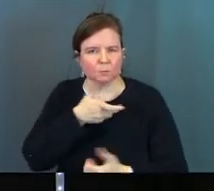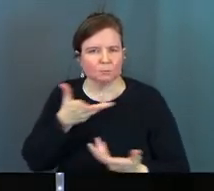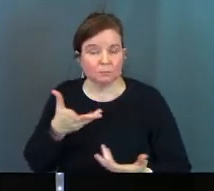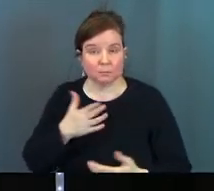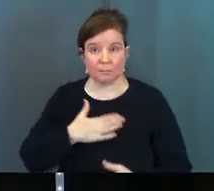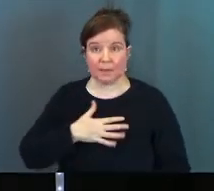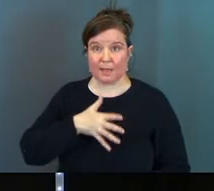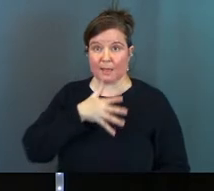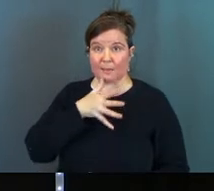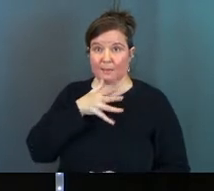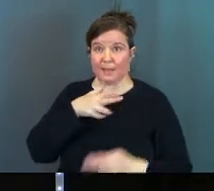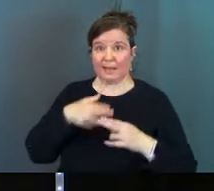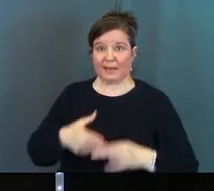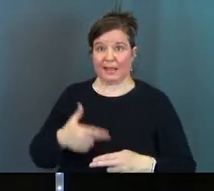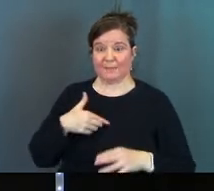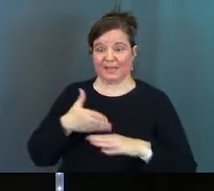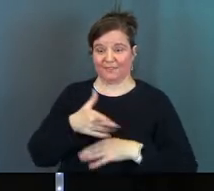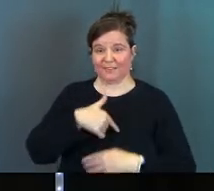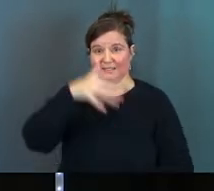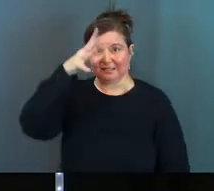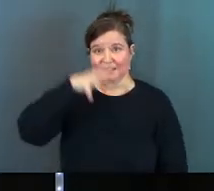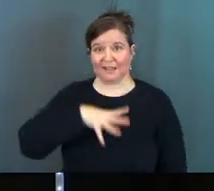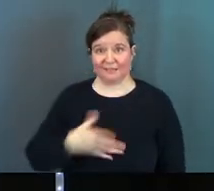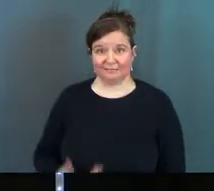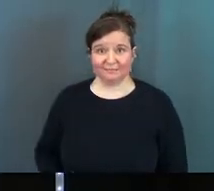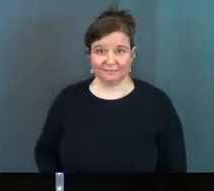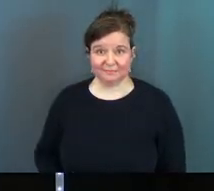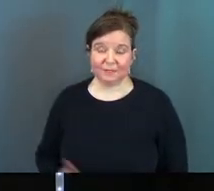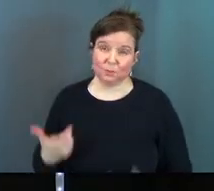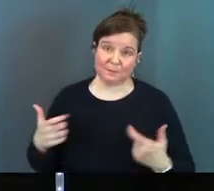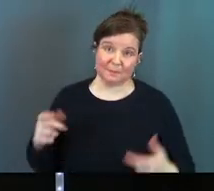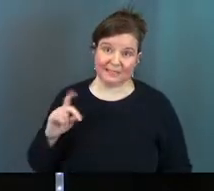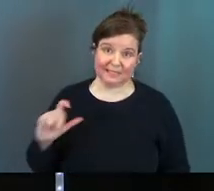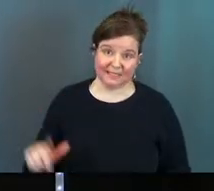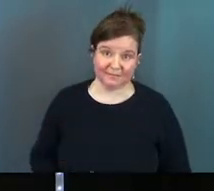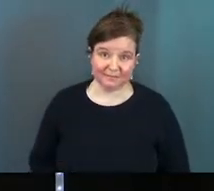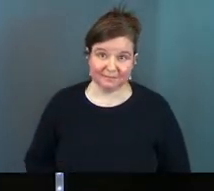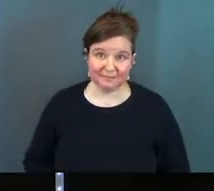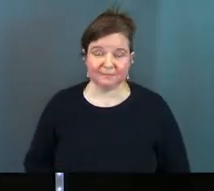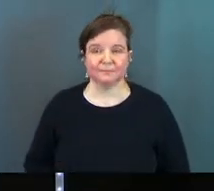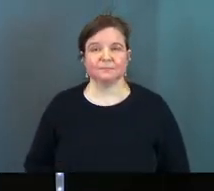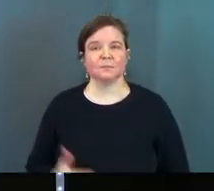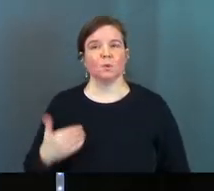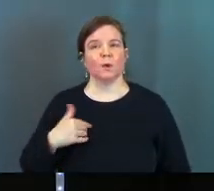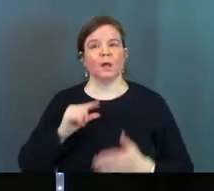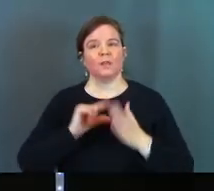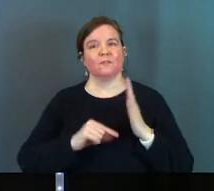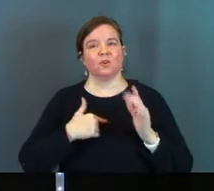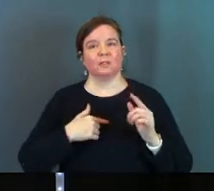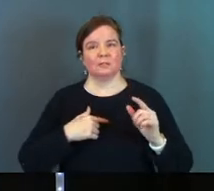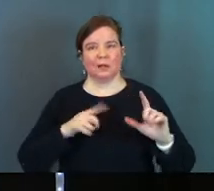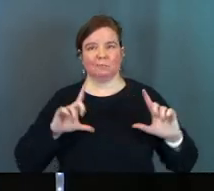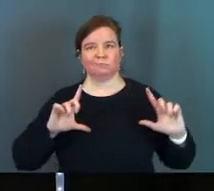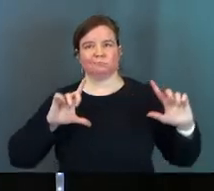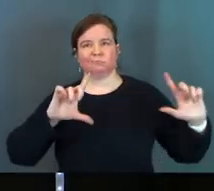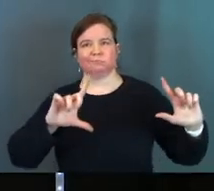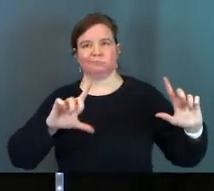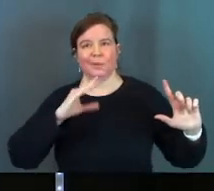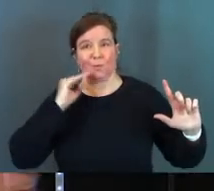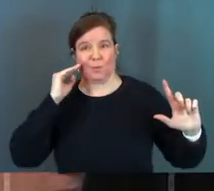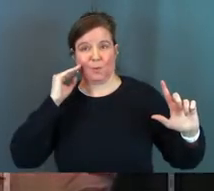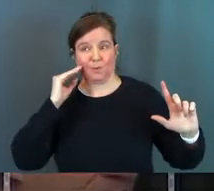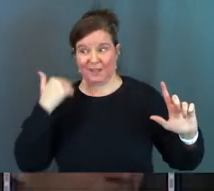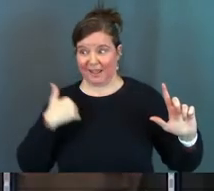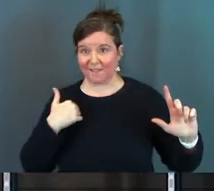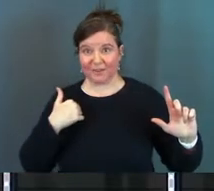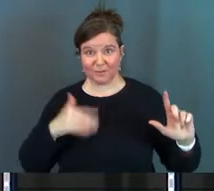My mom named me after this guy. It was a big deal. We have that verse on a plaque. Anybody have this